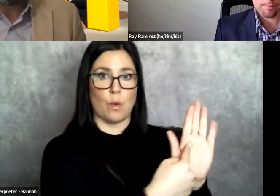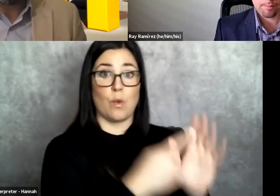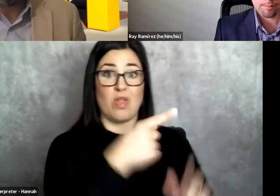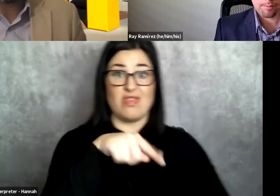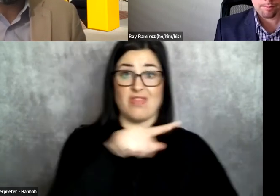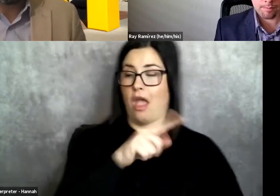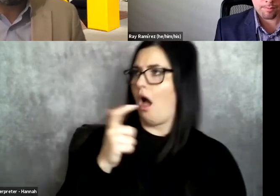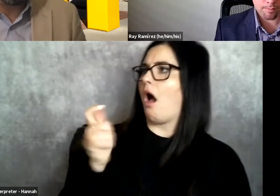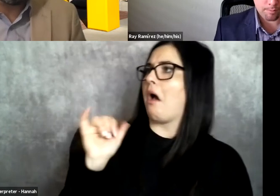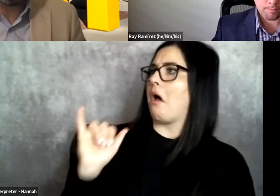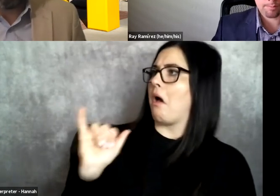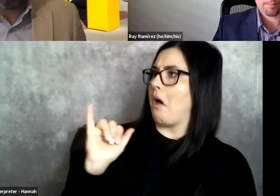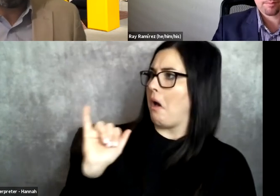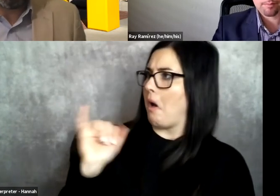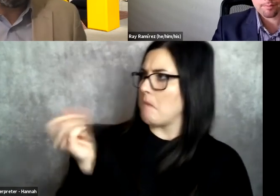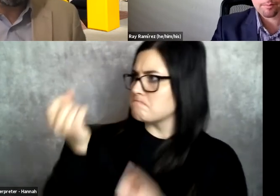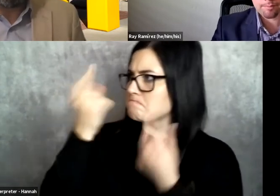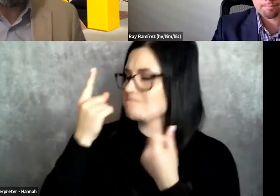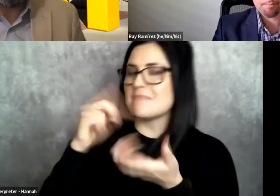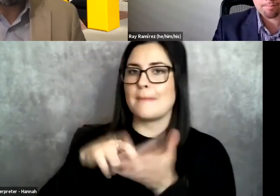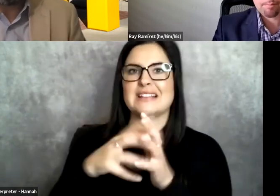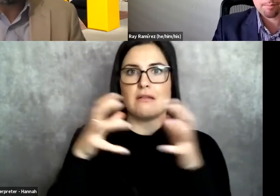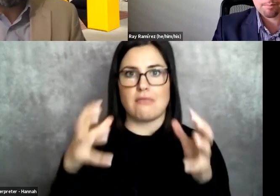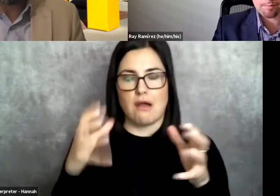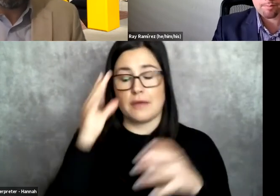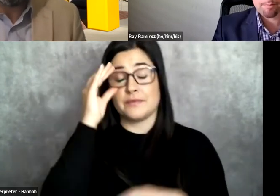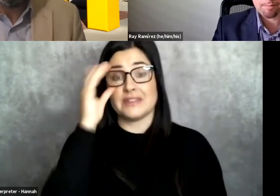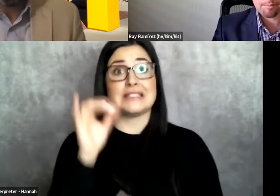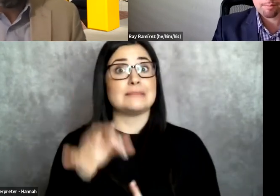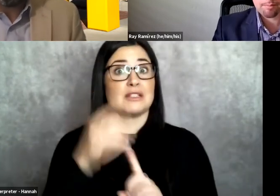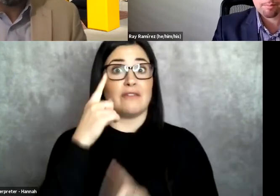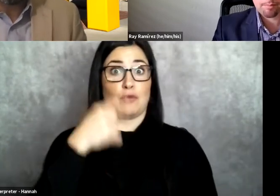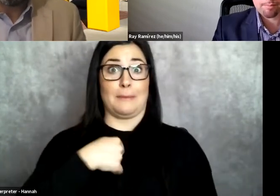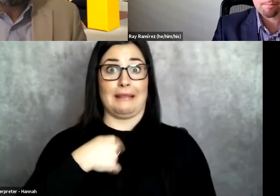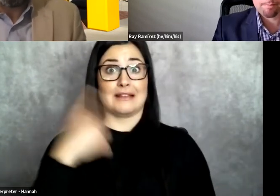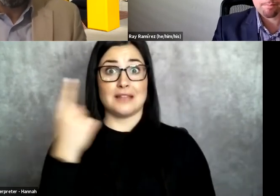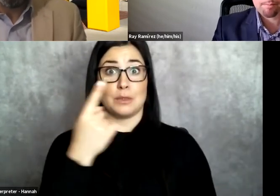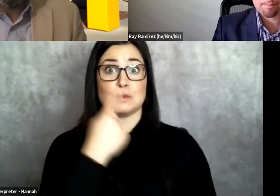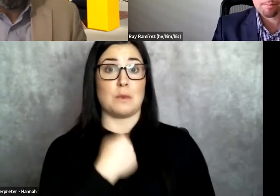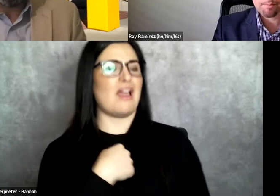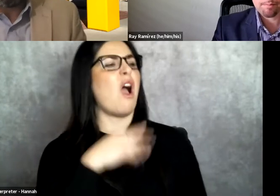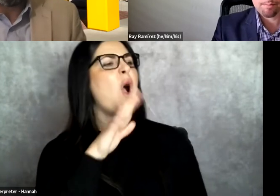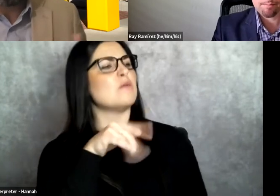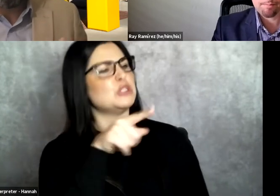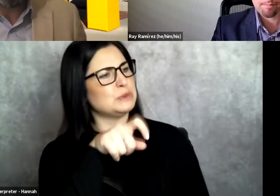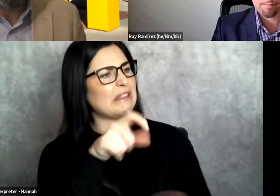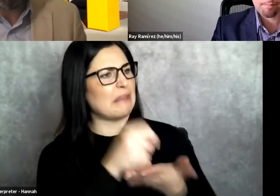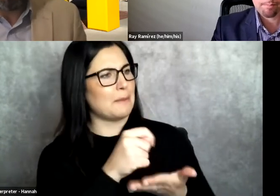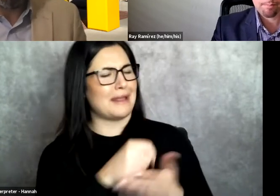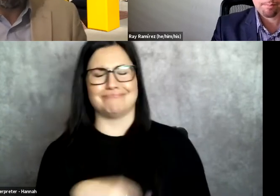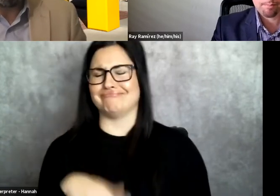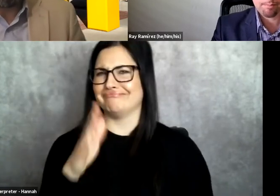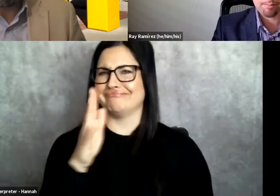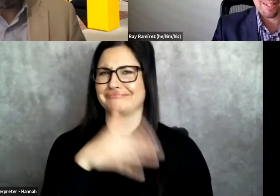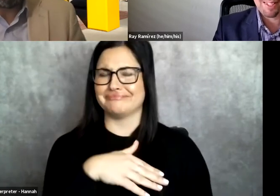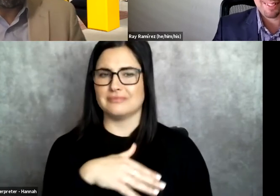that had that same experience, it definitely means a lot, right? And it did for me when someone told me, Danny, you need therapy. And it wasn't like, nah, bro, you don't know what you're talking